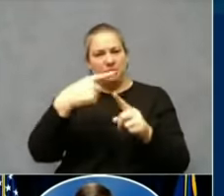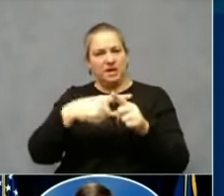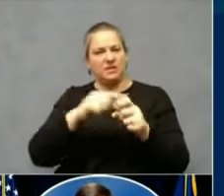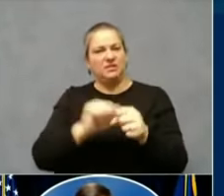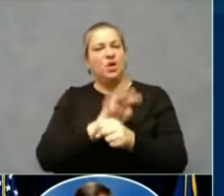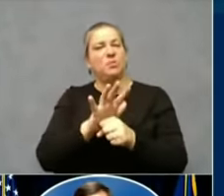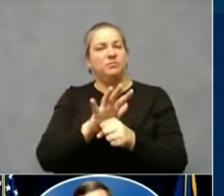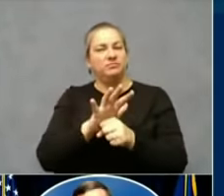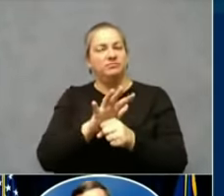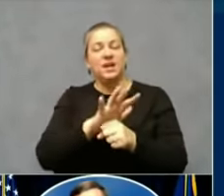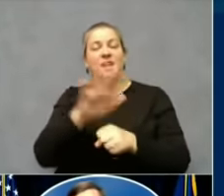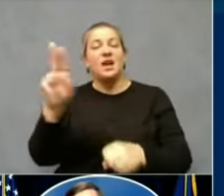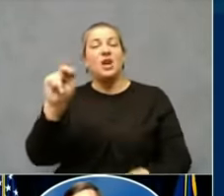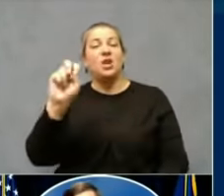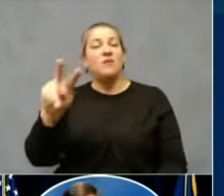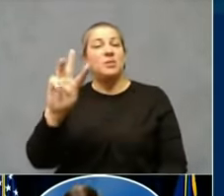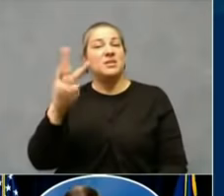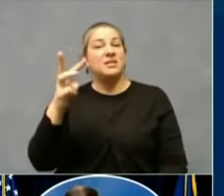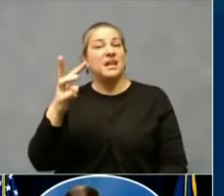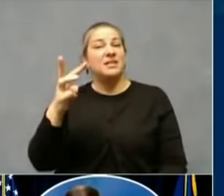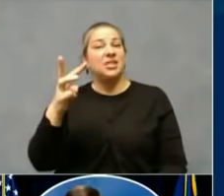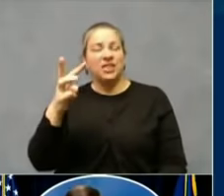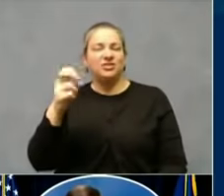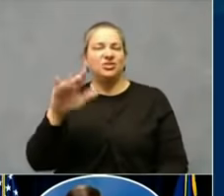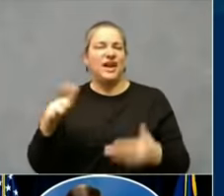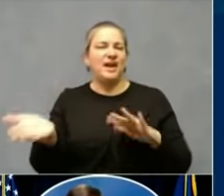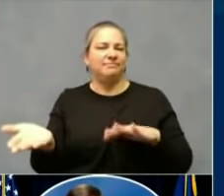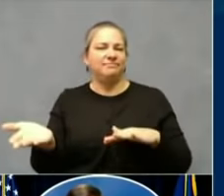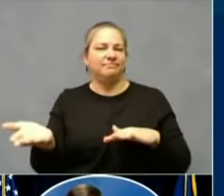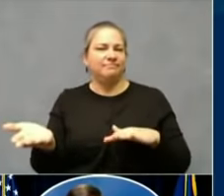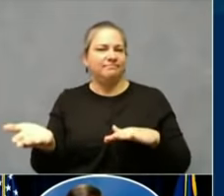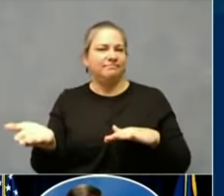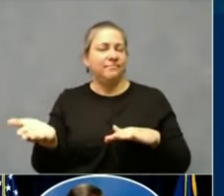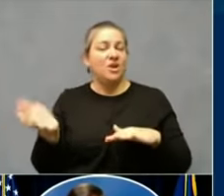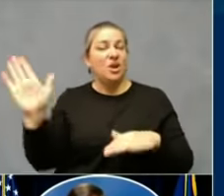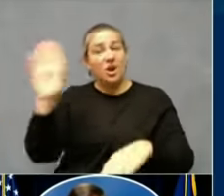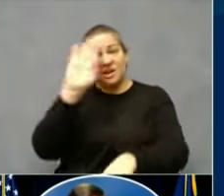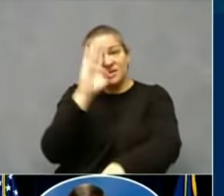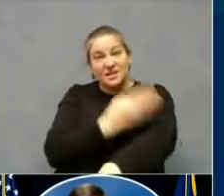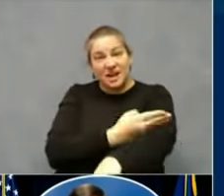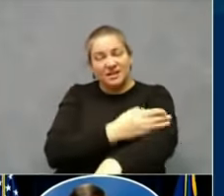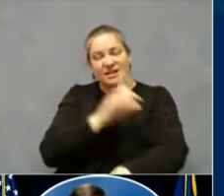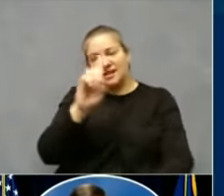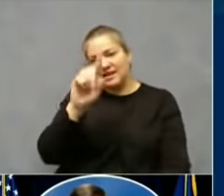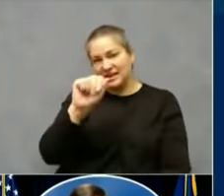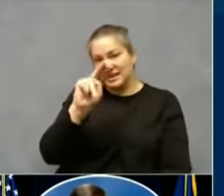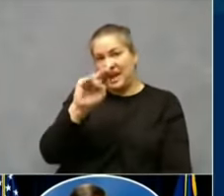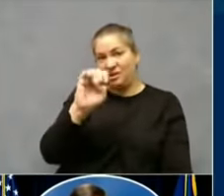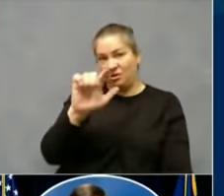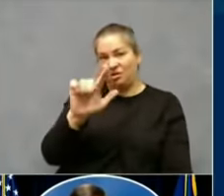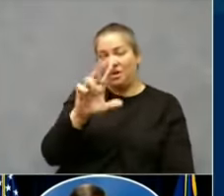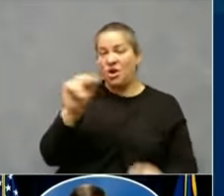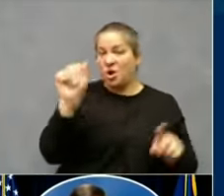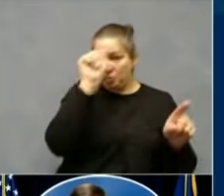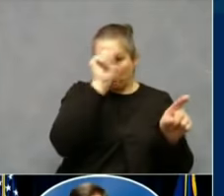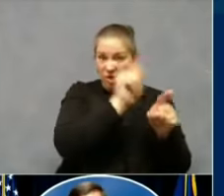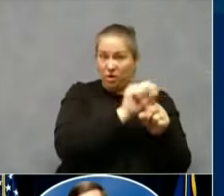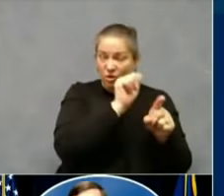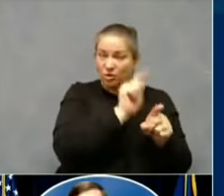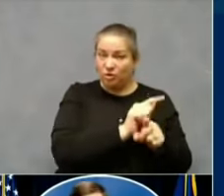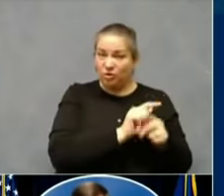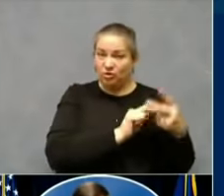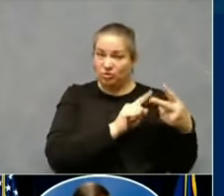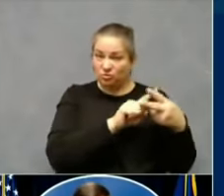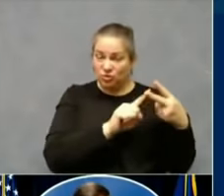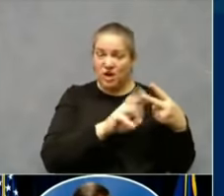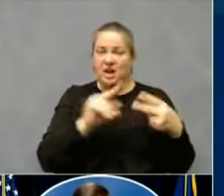LaTosha left behind her son, Daniel, and her two brothers, Antonio and Robert, and her mother, as well as an entire community of